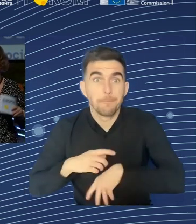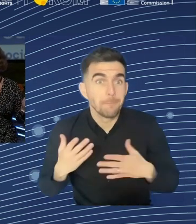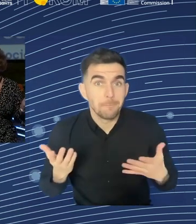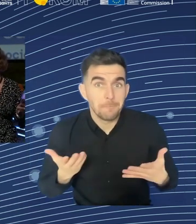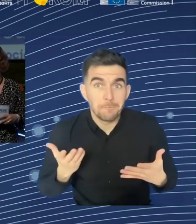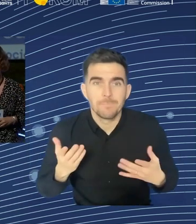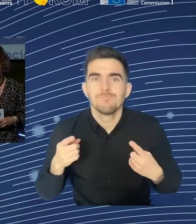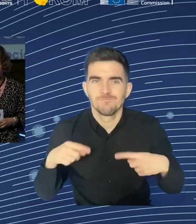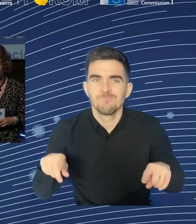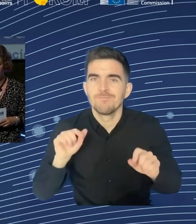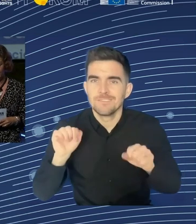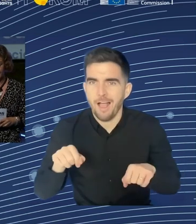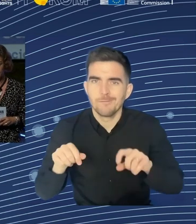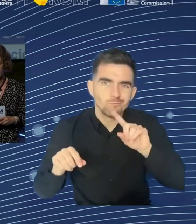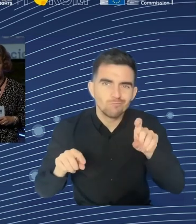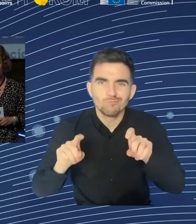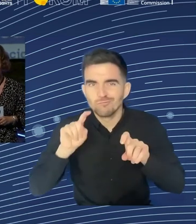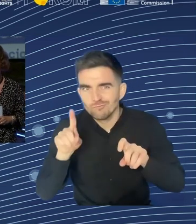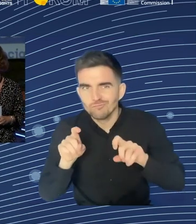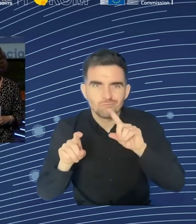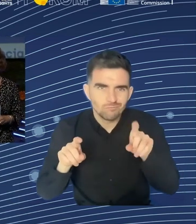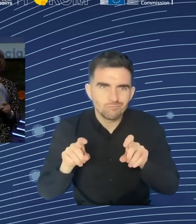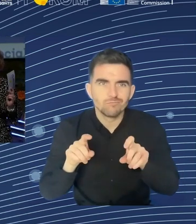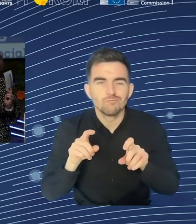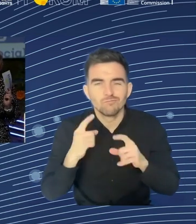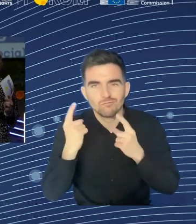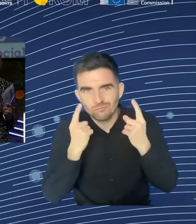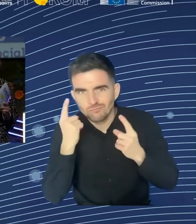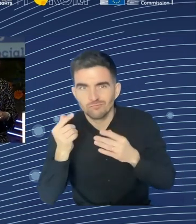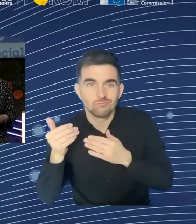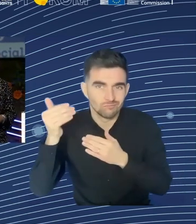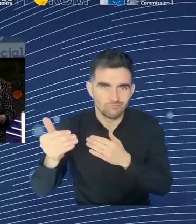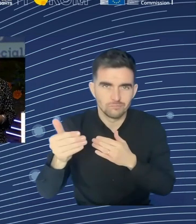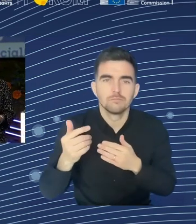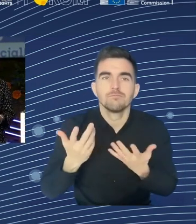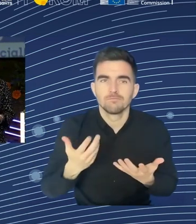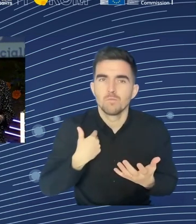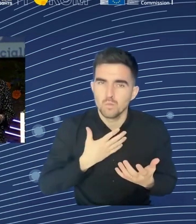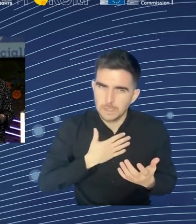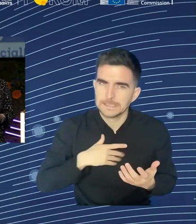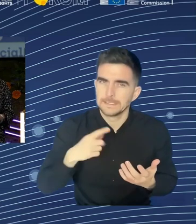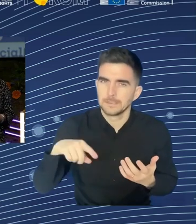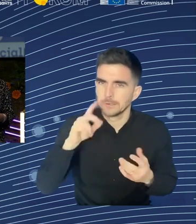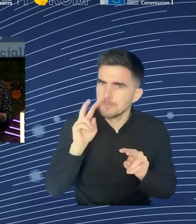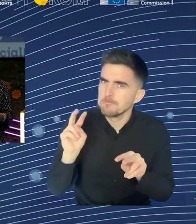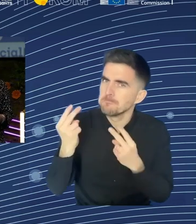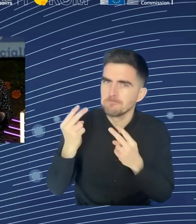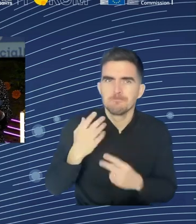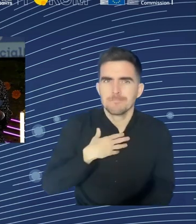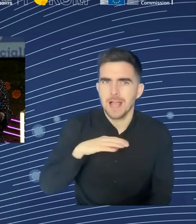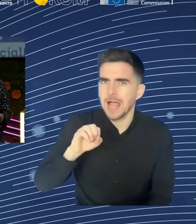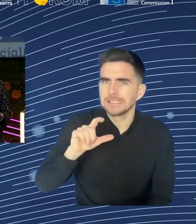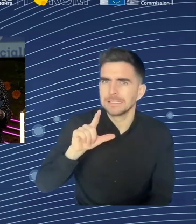satellite words, I would say. But it's just so striking that these two are, to